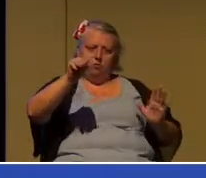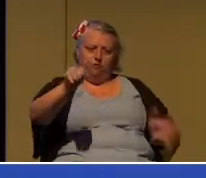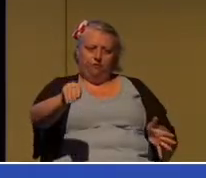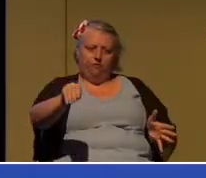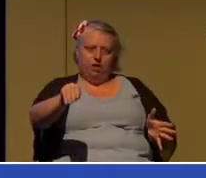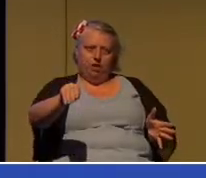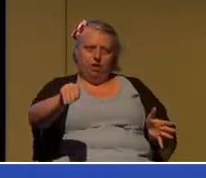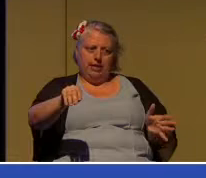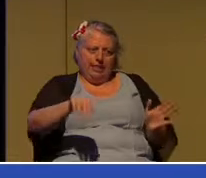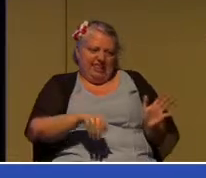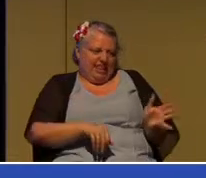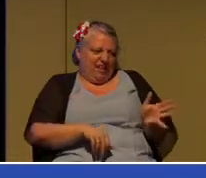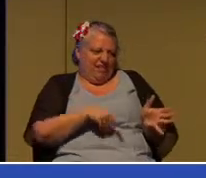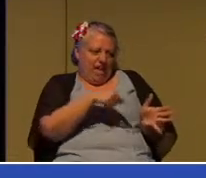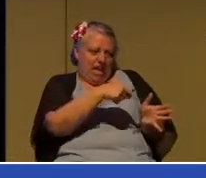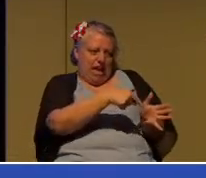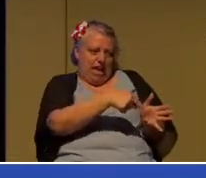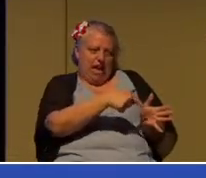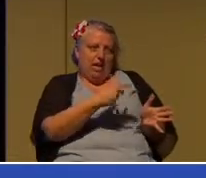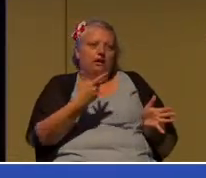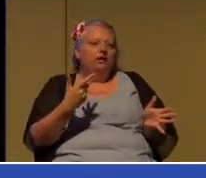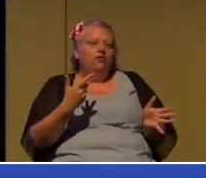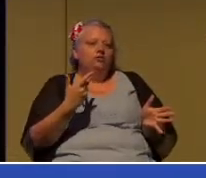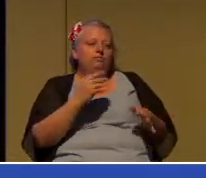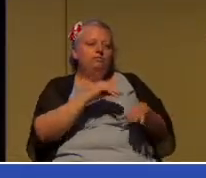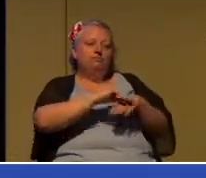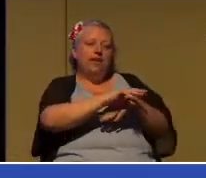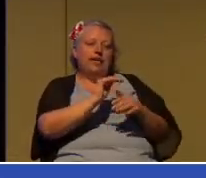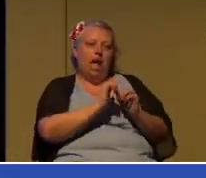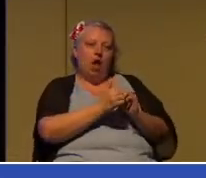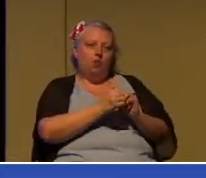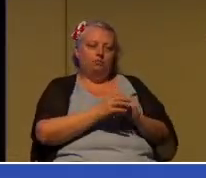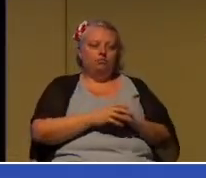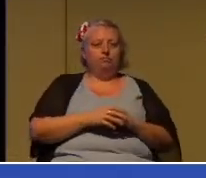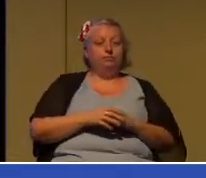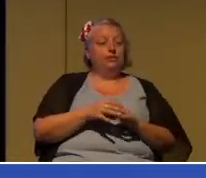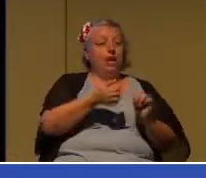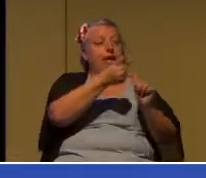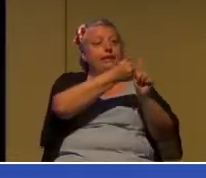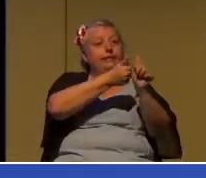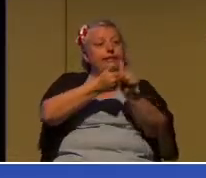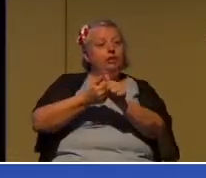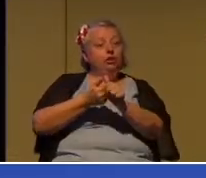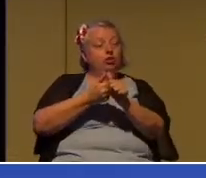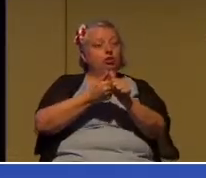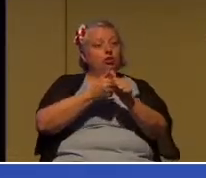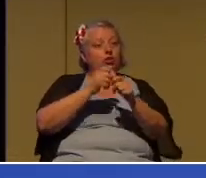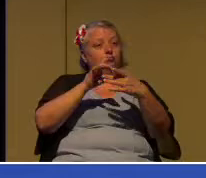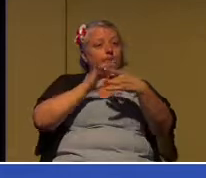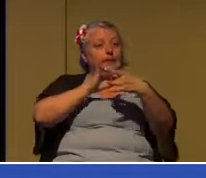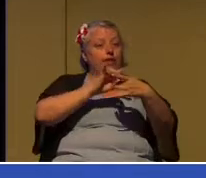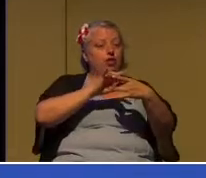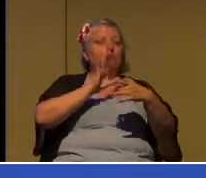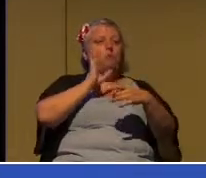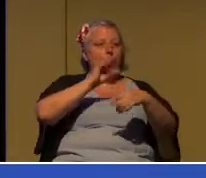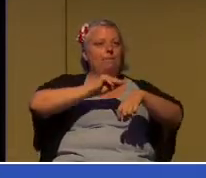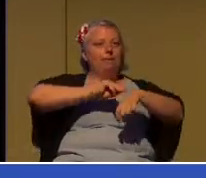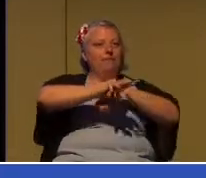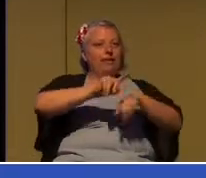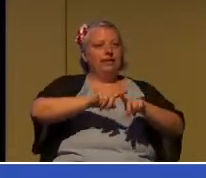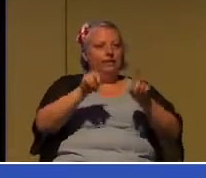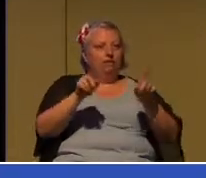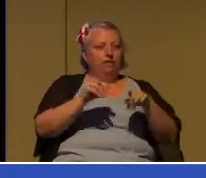where it begins because each of these situations needs to be handled differently of course. Leaving a casual